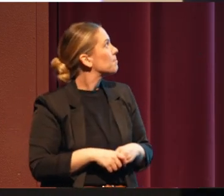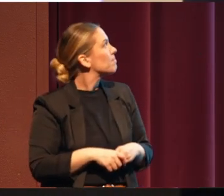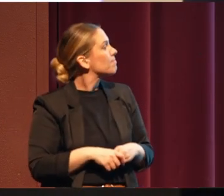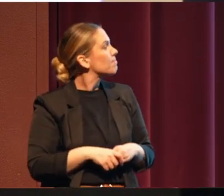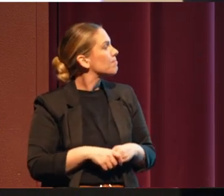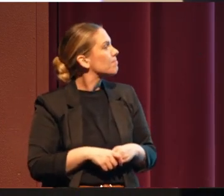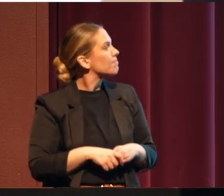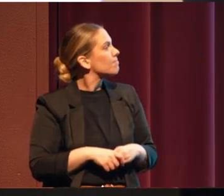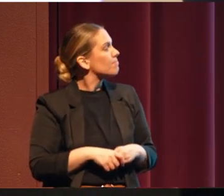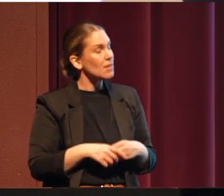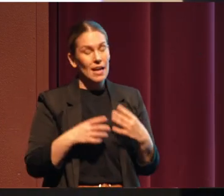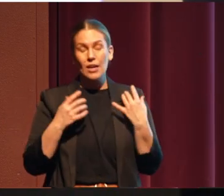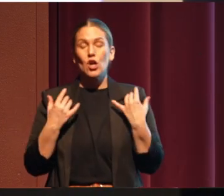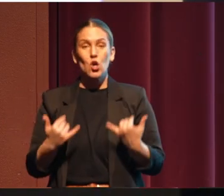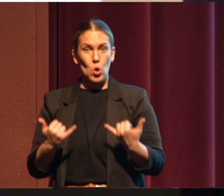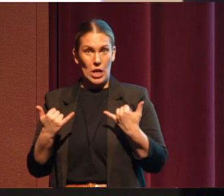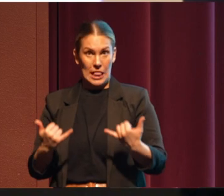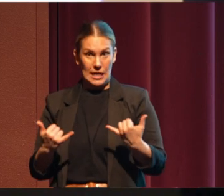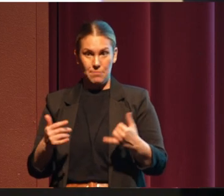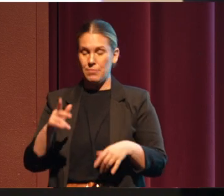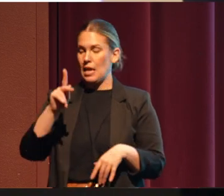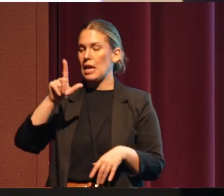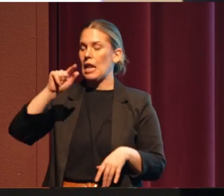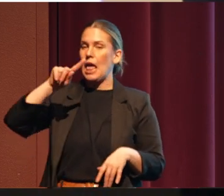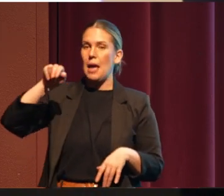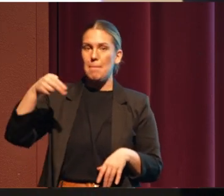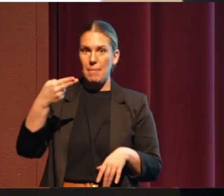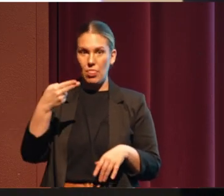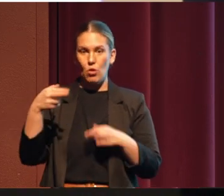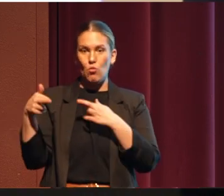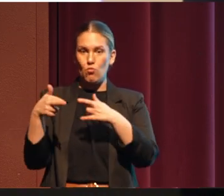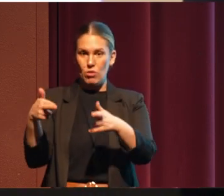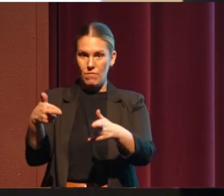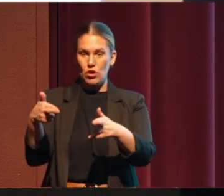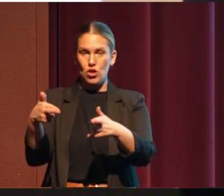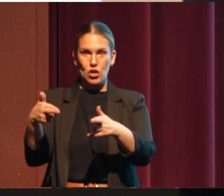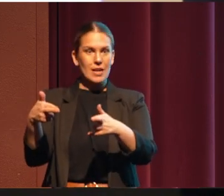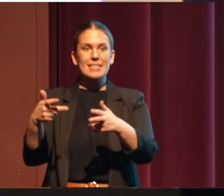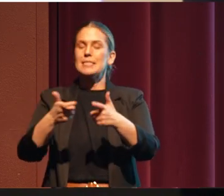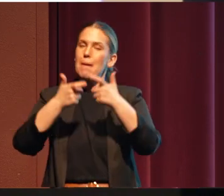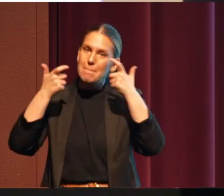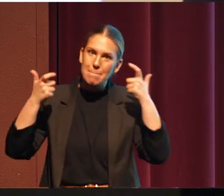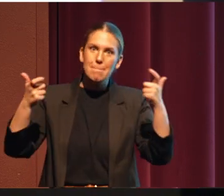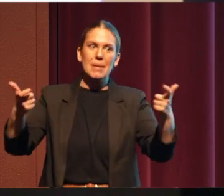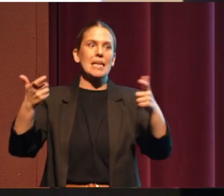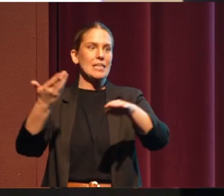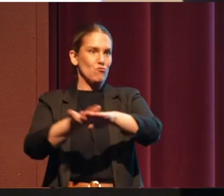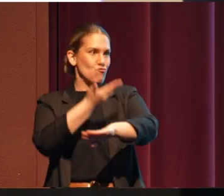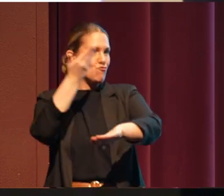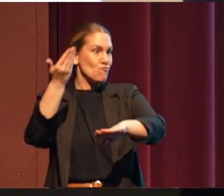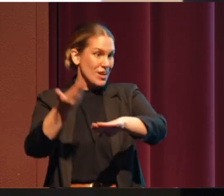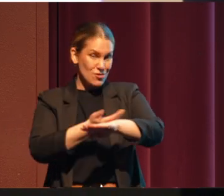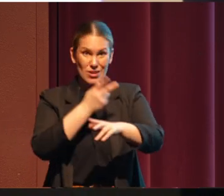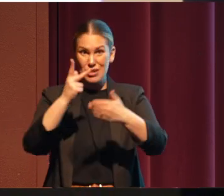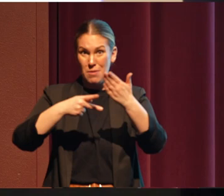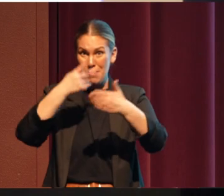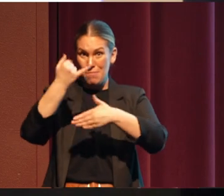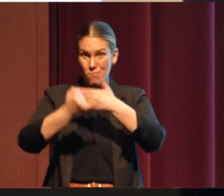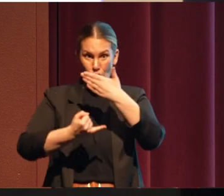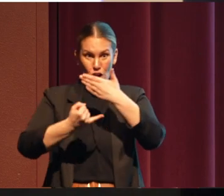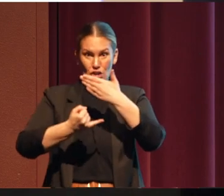And currently, the Klamath River is undergoing the largest river restoration project this world has ever seen.